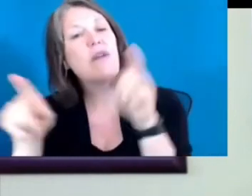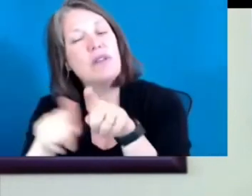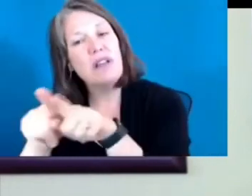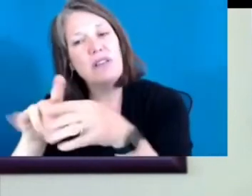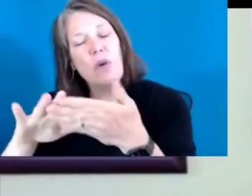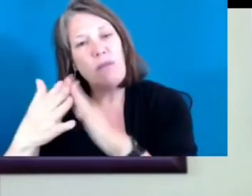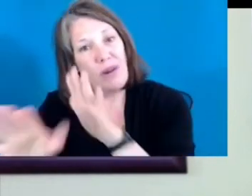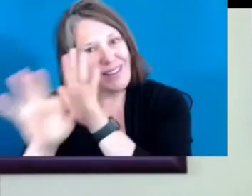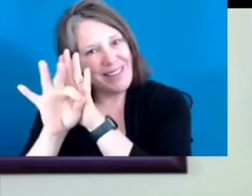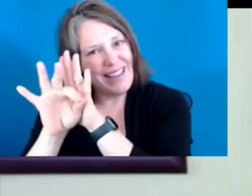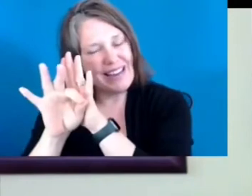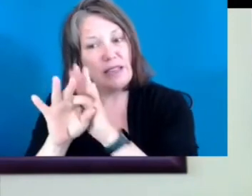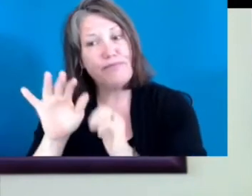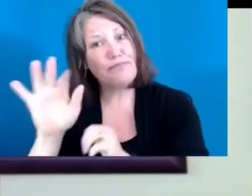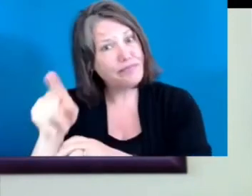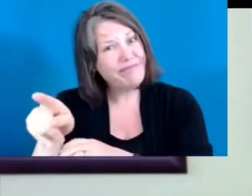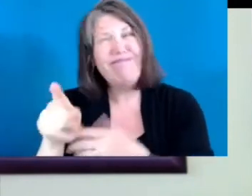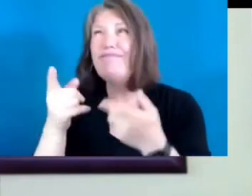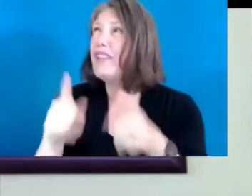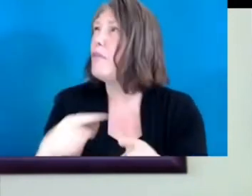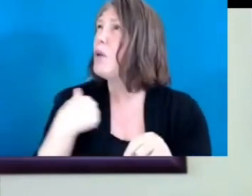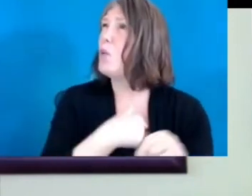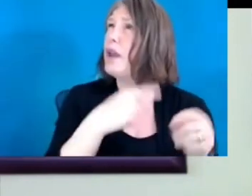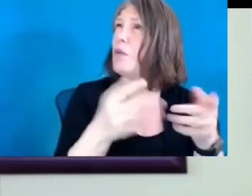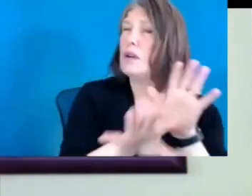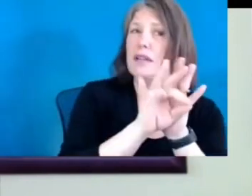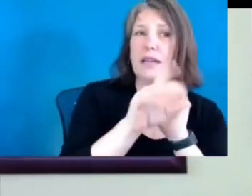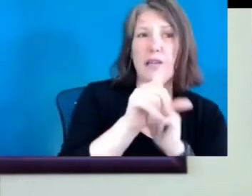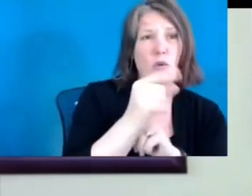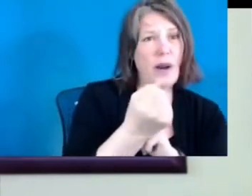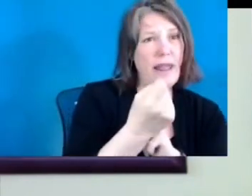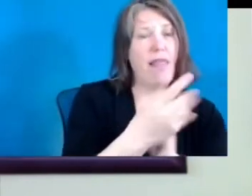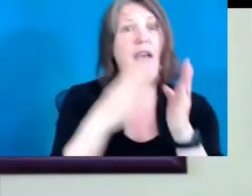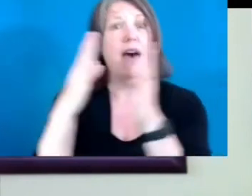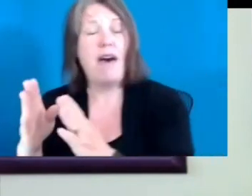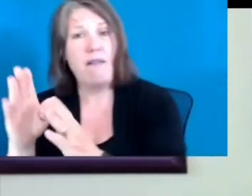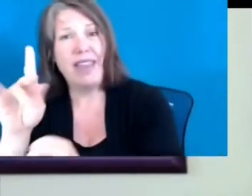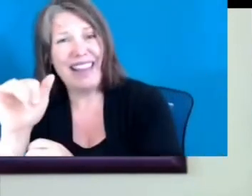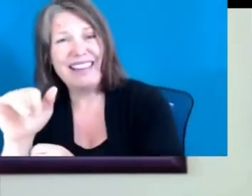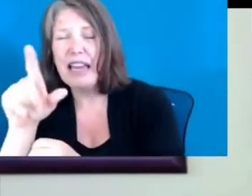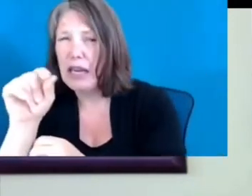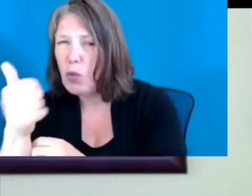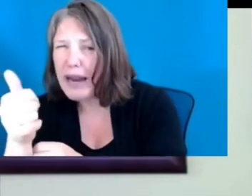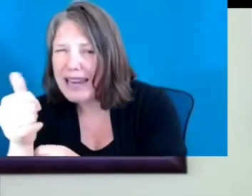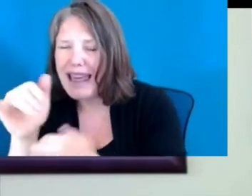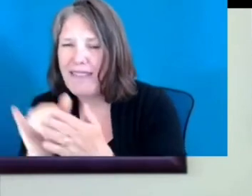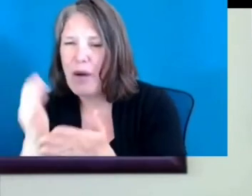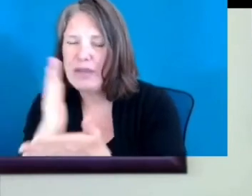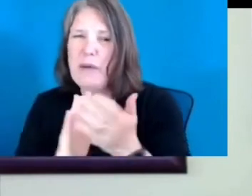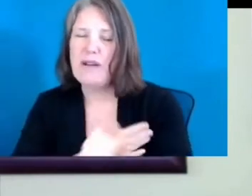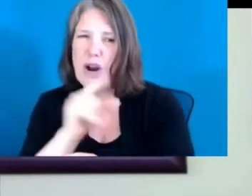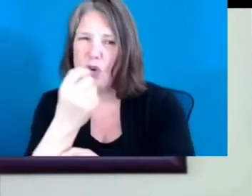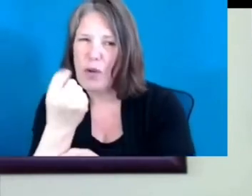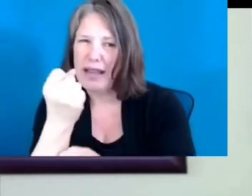community that was selected. And that was in 20, we got selected in 2011, Berea, Kentucky in 2010. They were part of our 2011